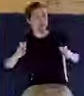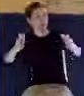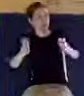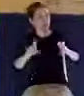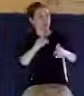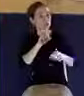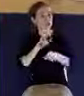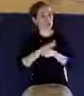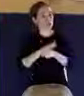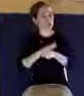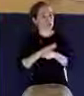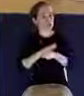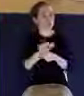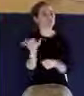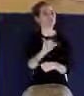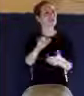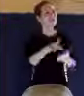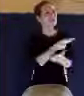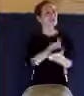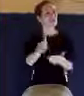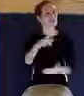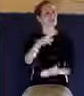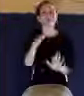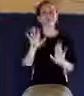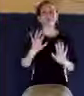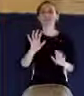like the song says, everybody talking about heaven ain't going there.